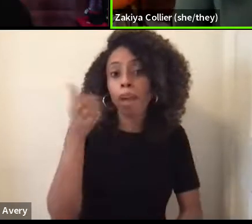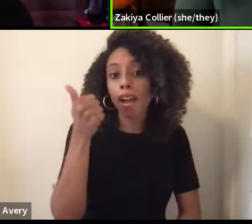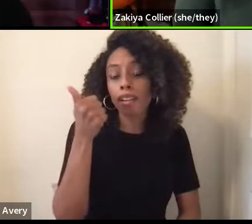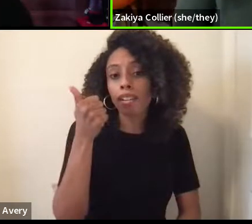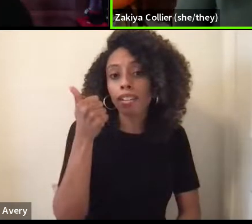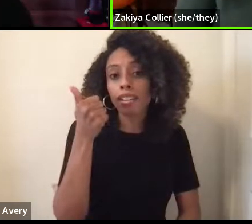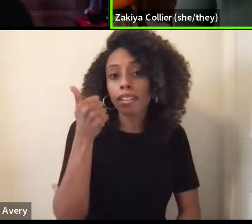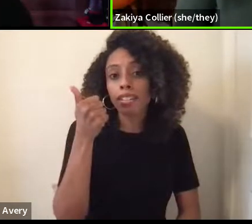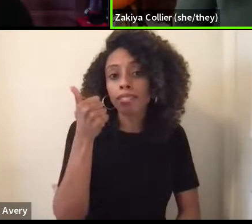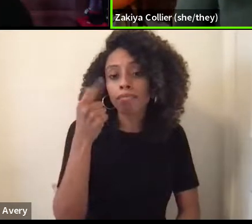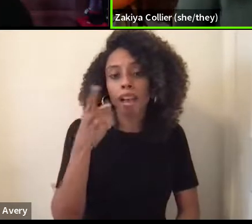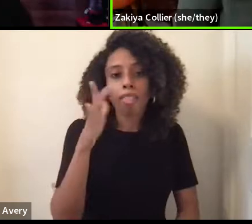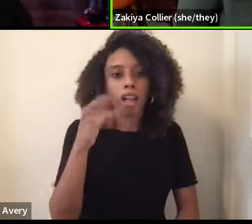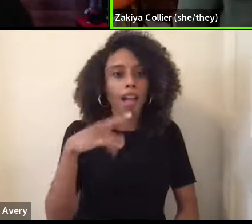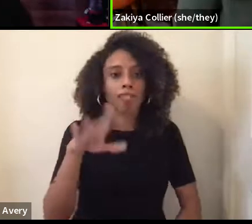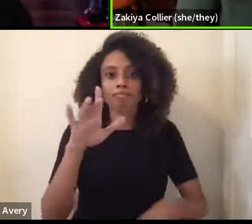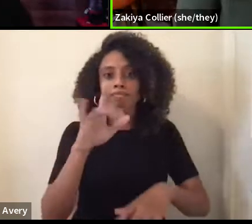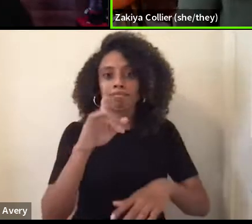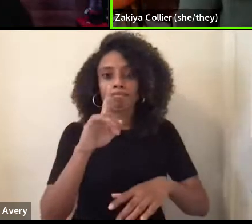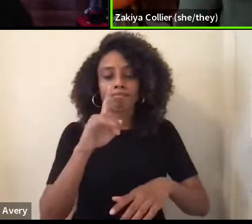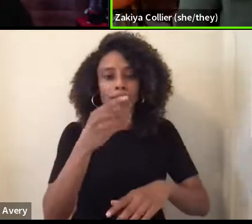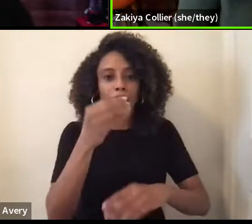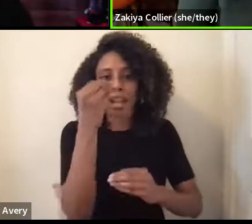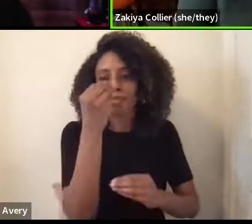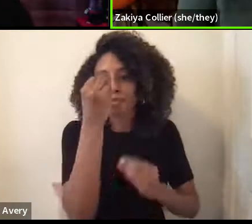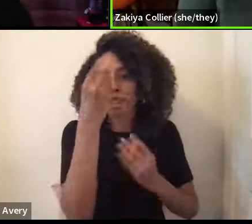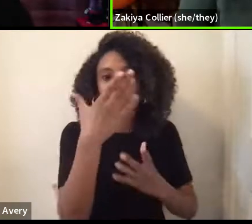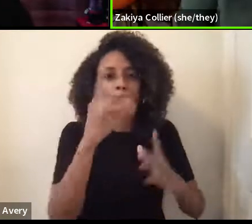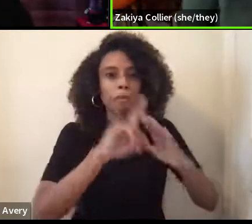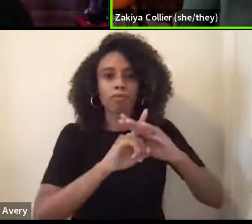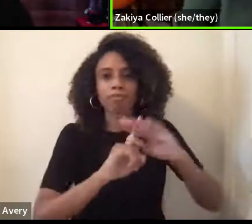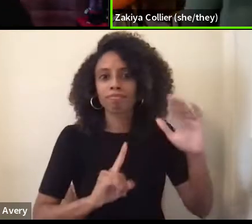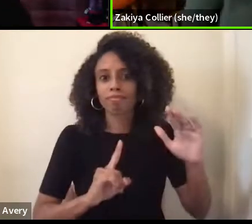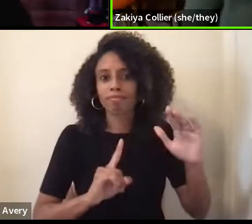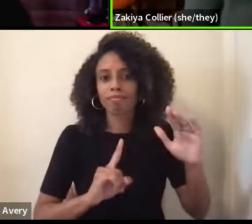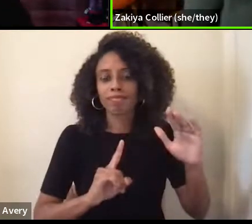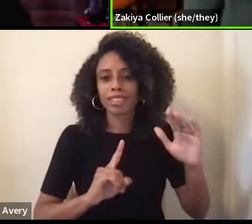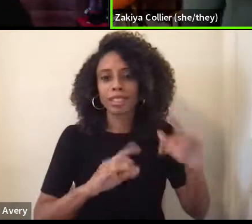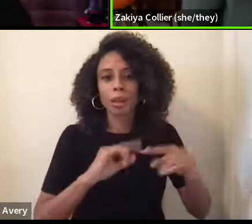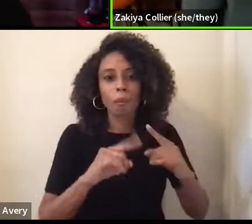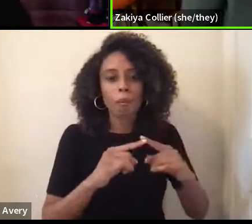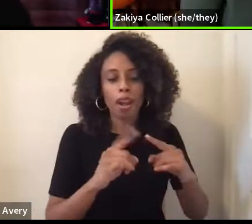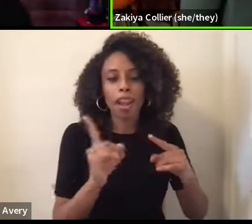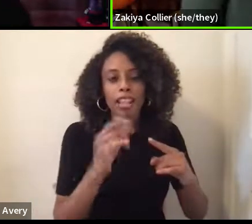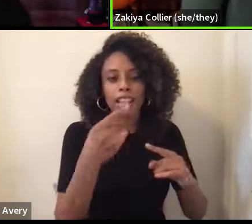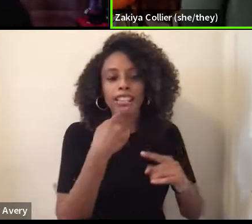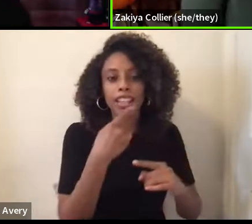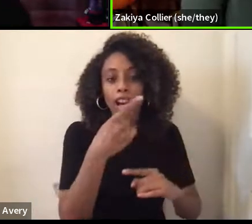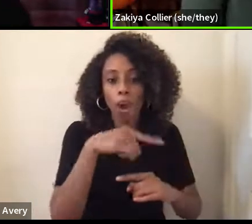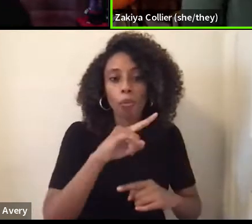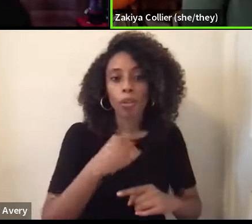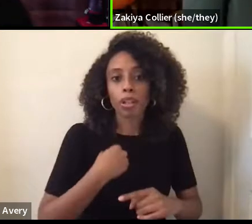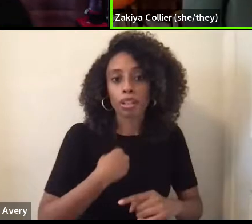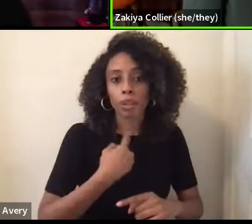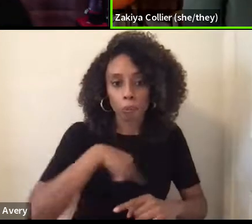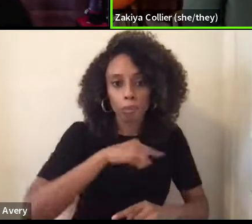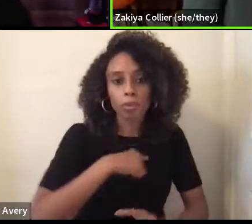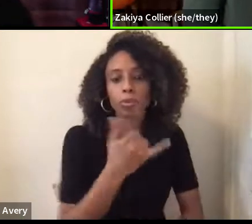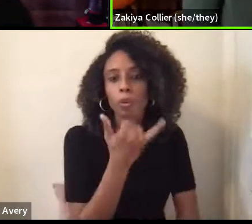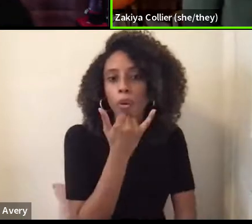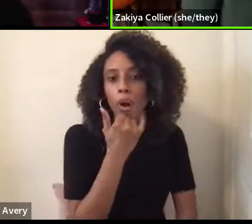completely erase where they claim that they did wrong. And, you know, without that documentation,